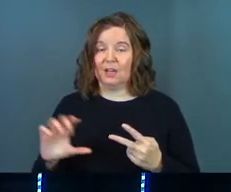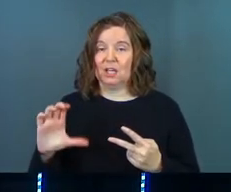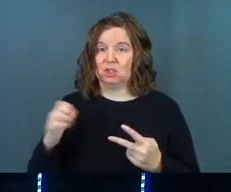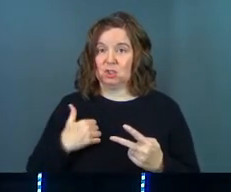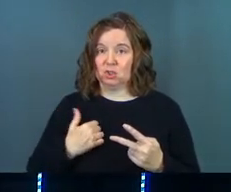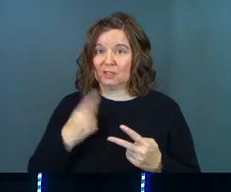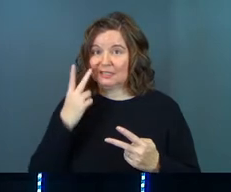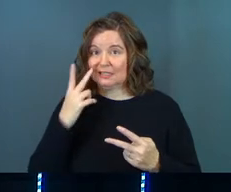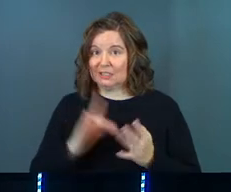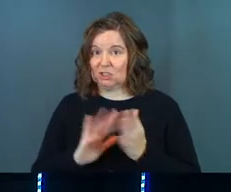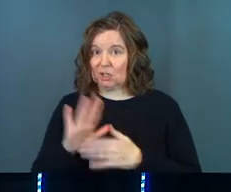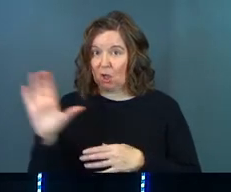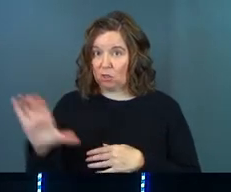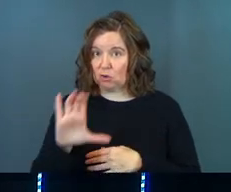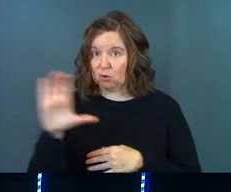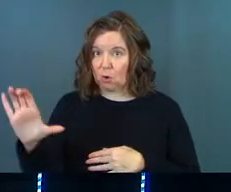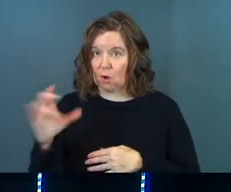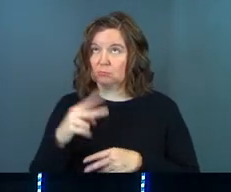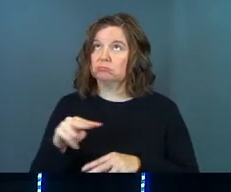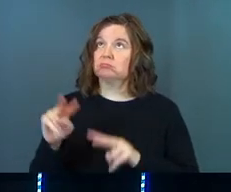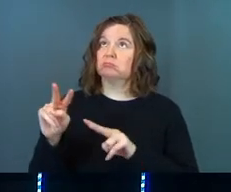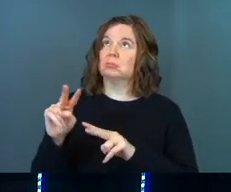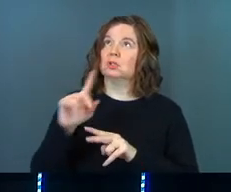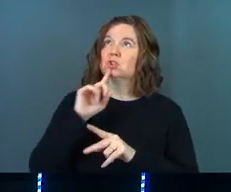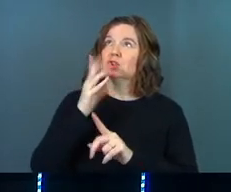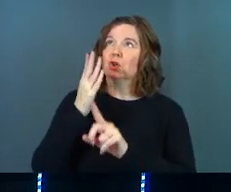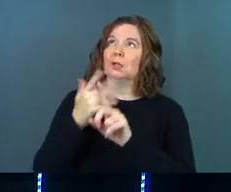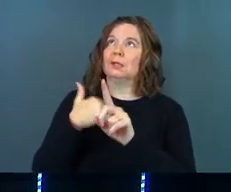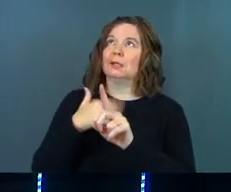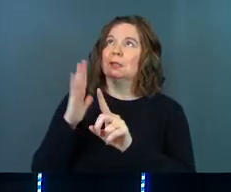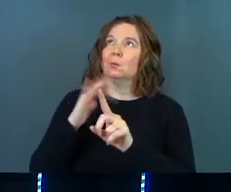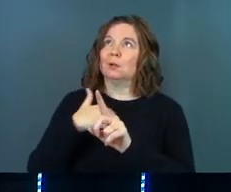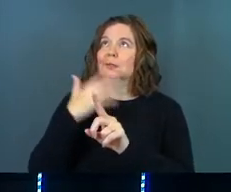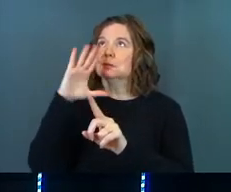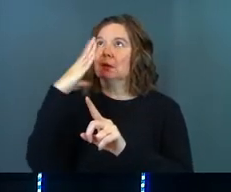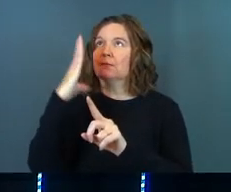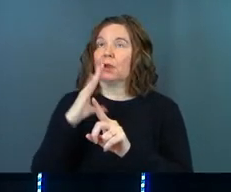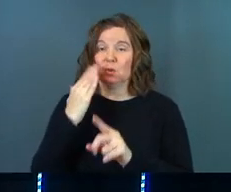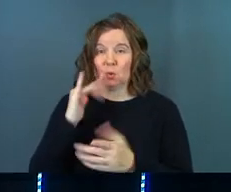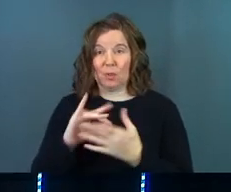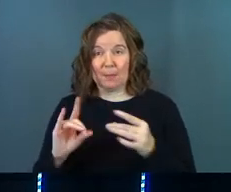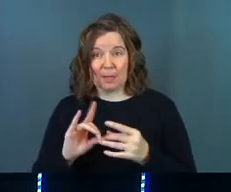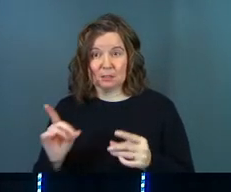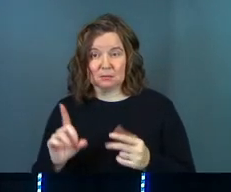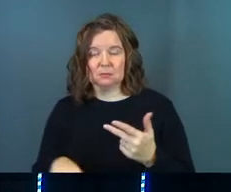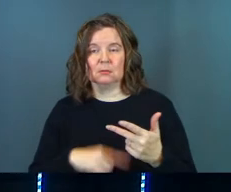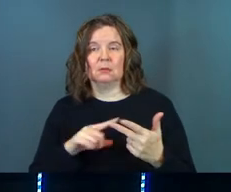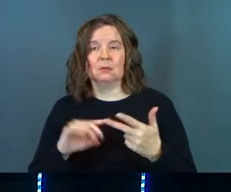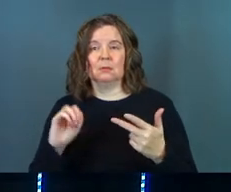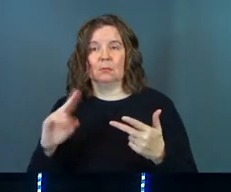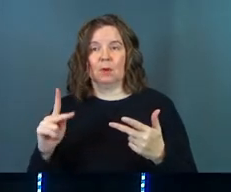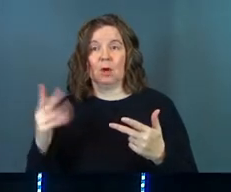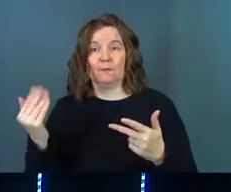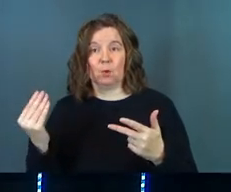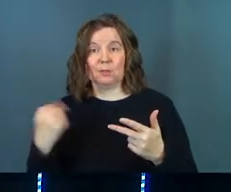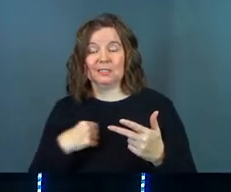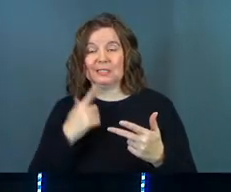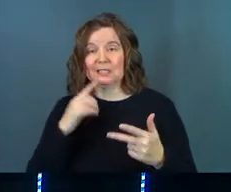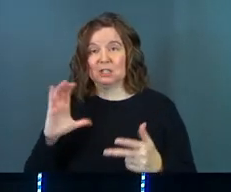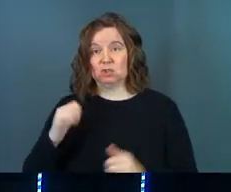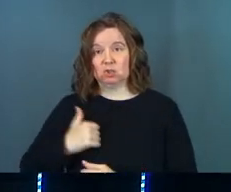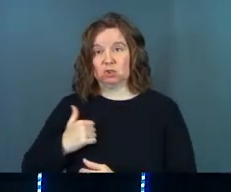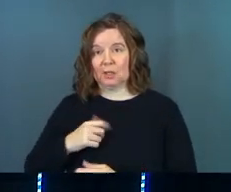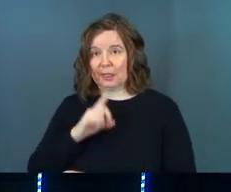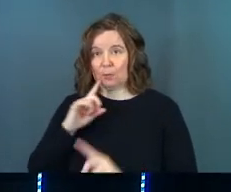centurion sees Jesus on the cross. He's the one who says, surely he was the son of God. Some of you guys know that passage. In Mark 14, it's a